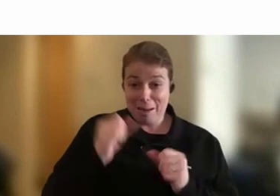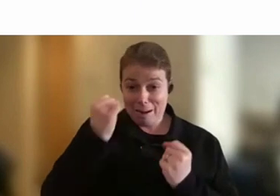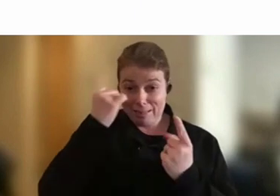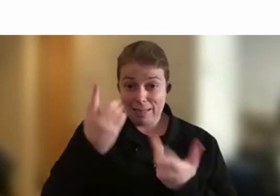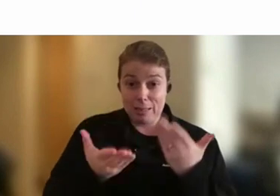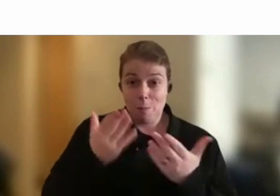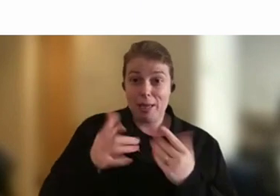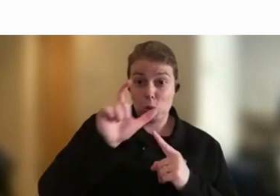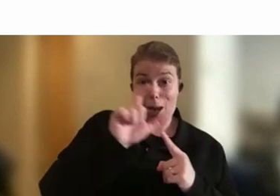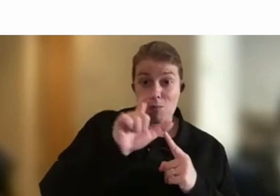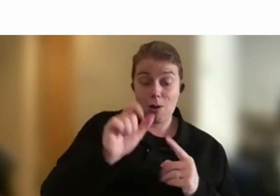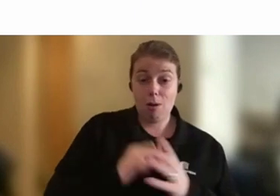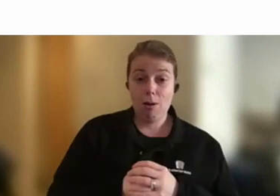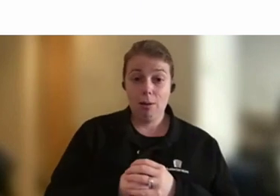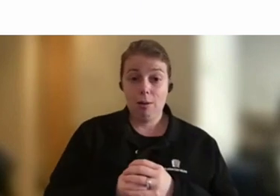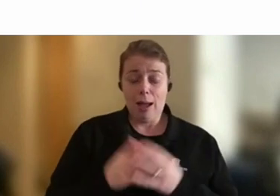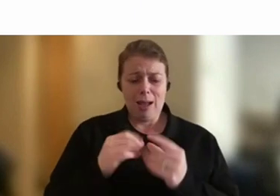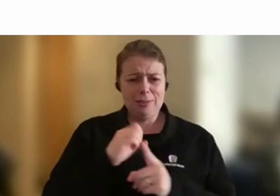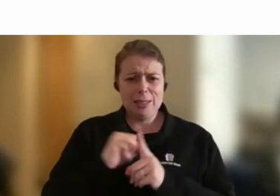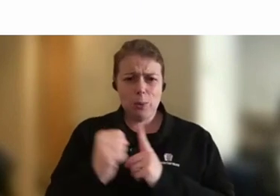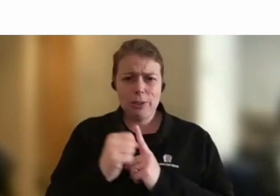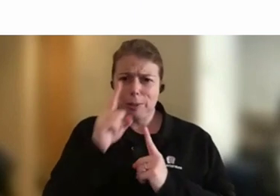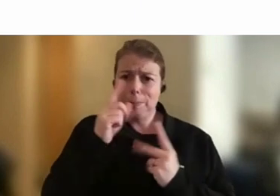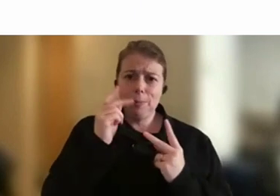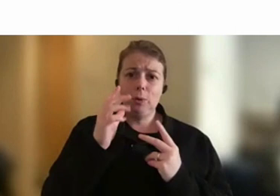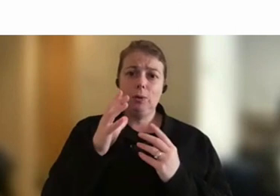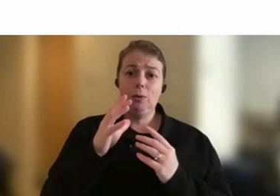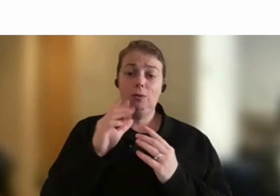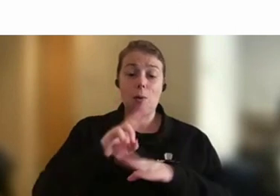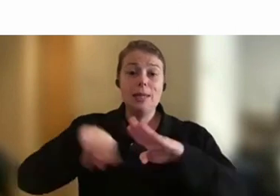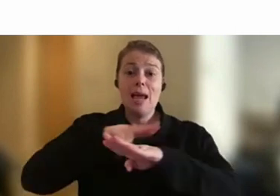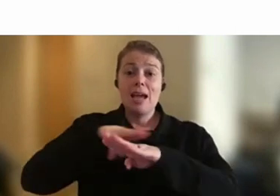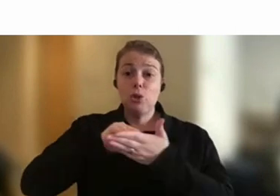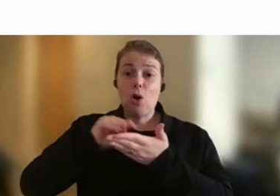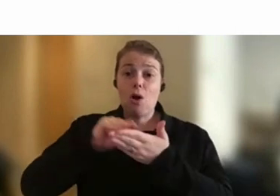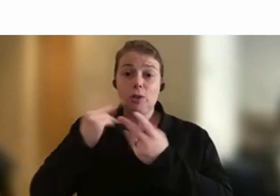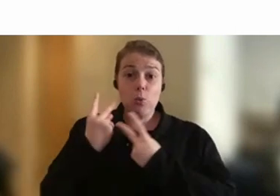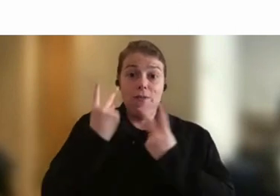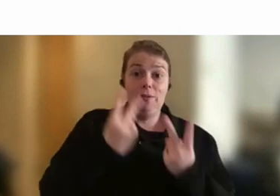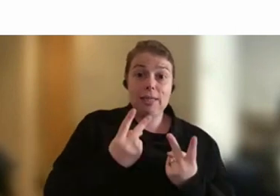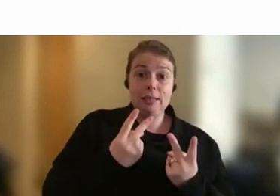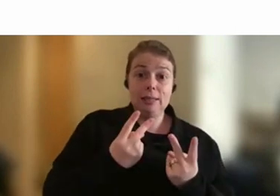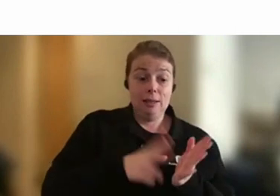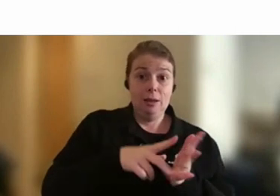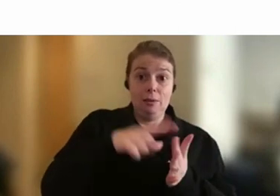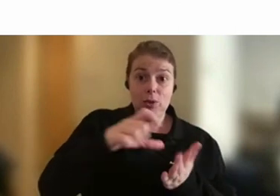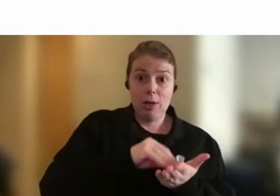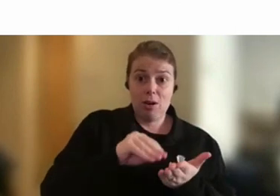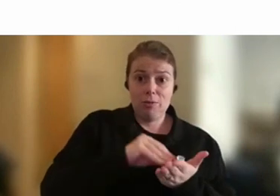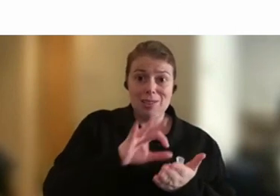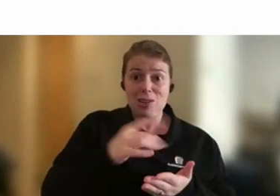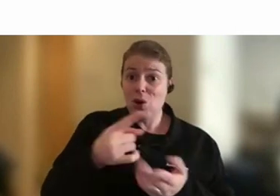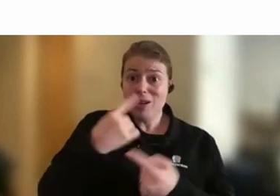And we often had this situation where people would come and visit from national office to Victorian government people and they wouldn't tell us. And we'd be like, oh, we could have helped.